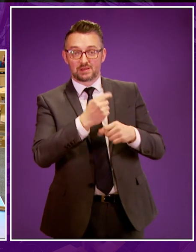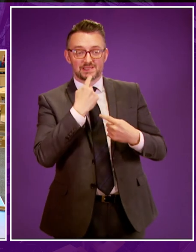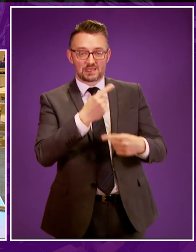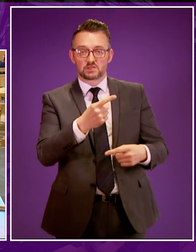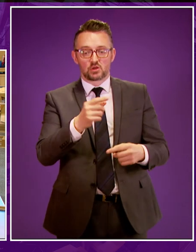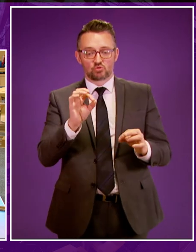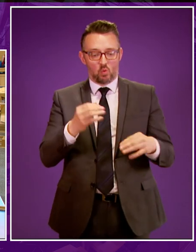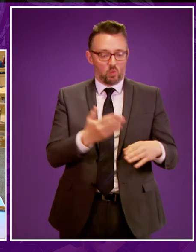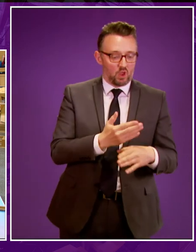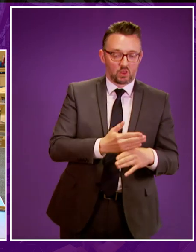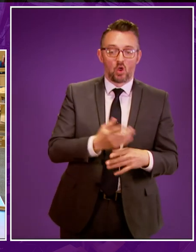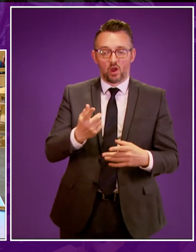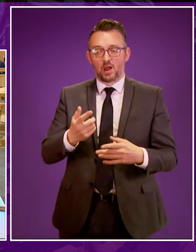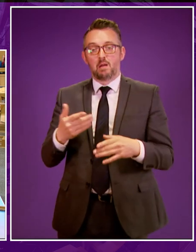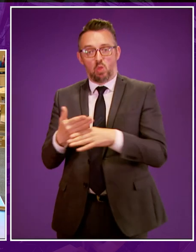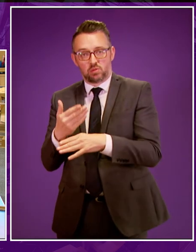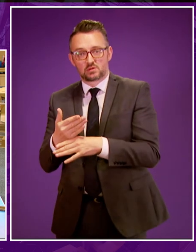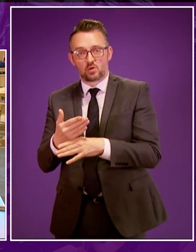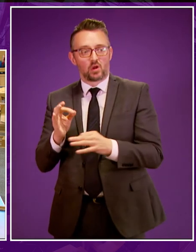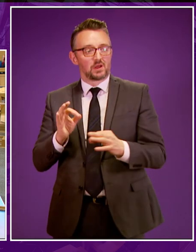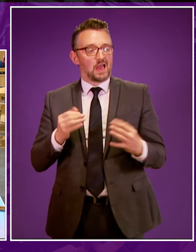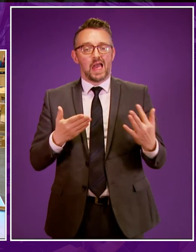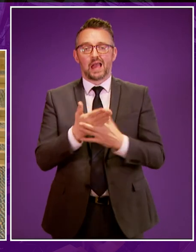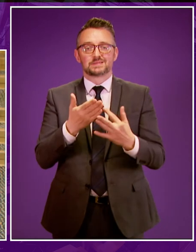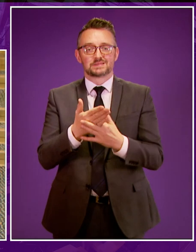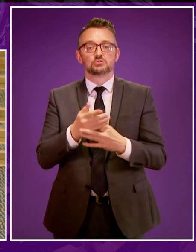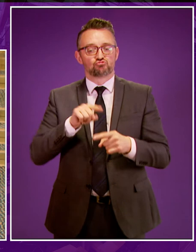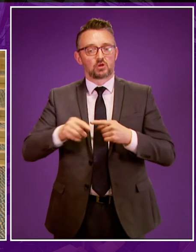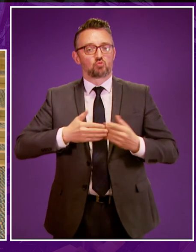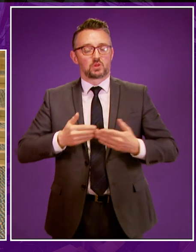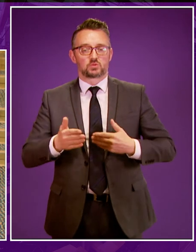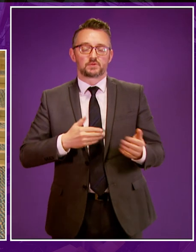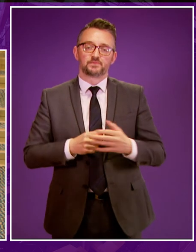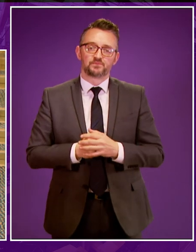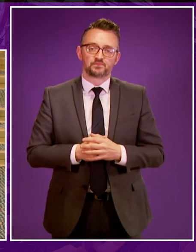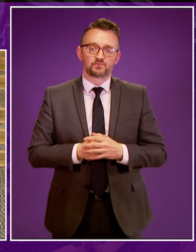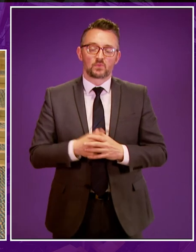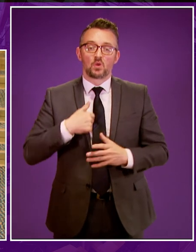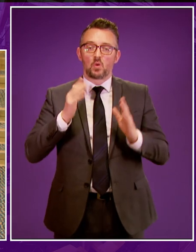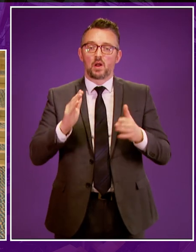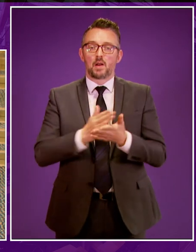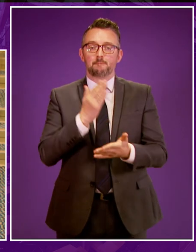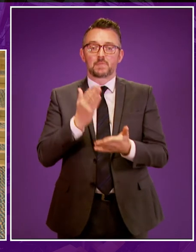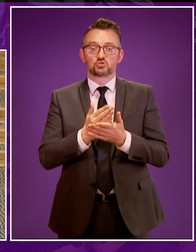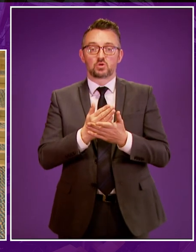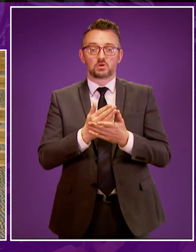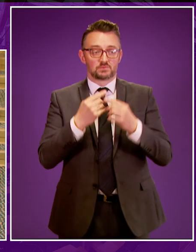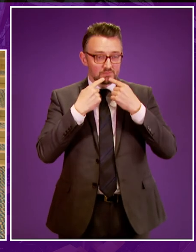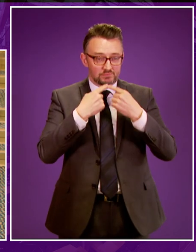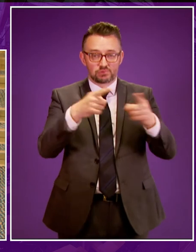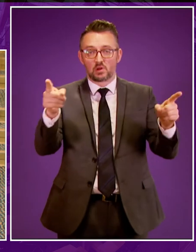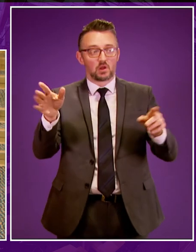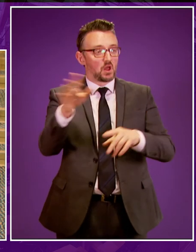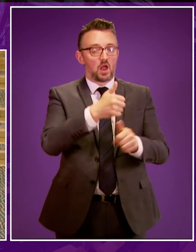underemployment unemployment and perhaps lack of access but also what we want to ensure is that we get the message out there to